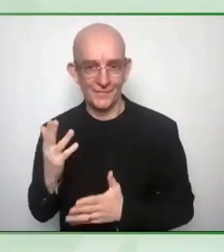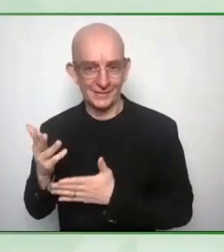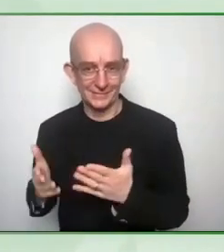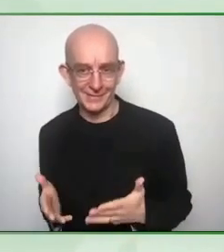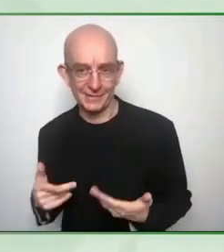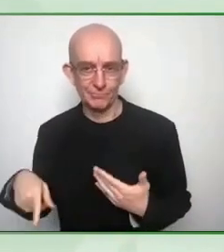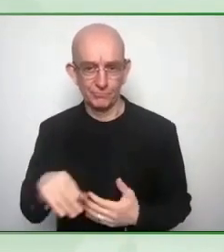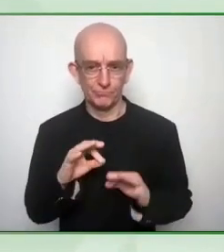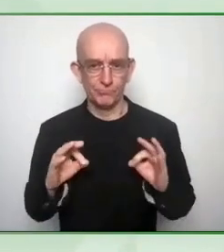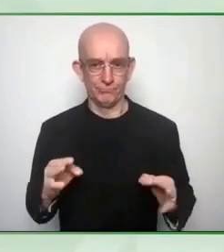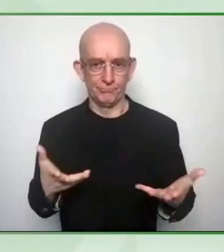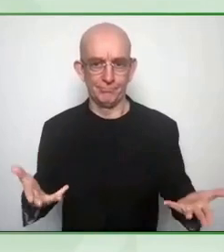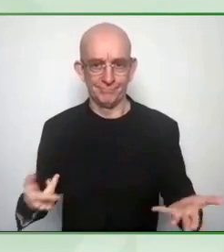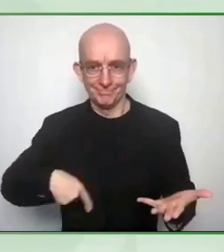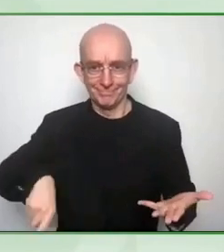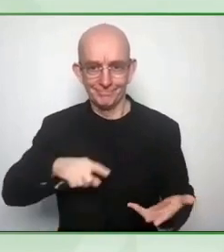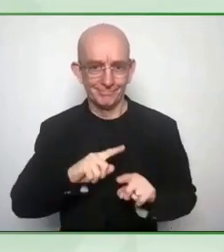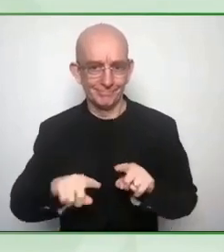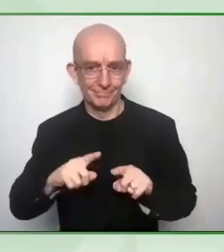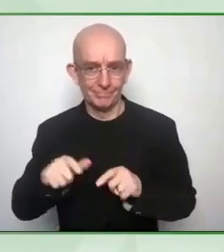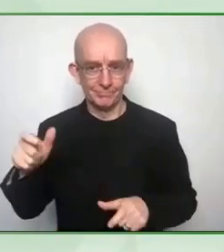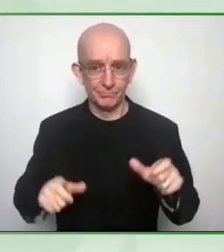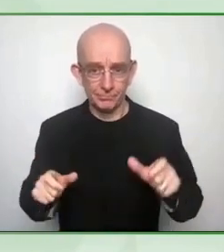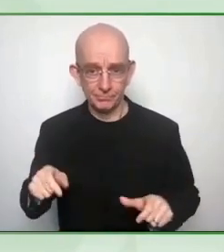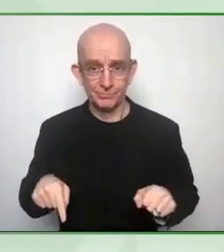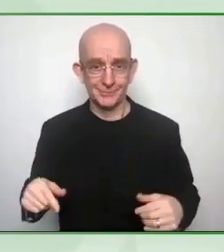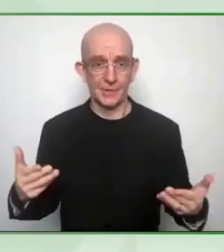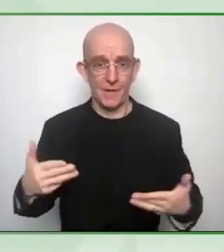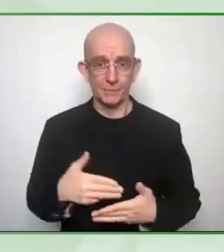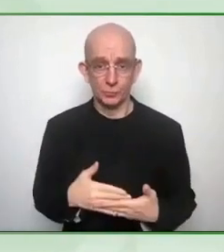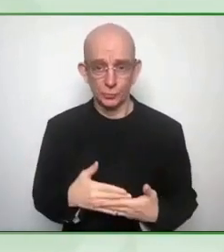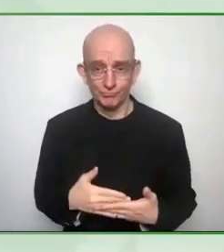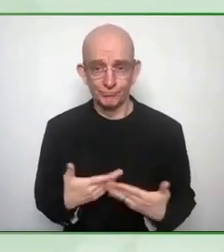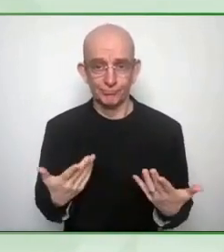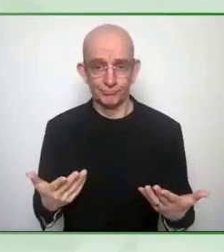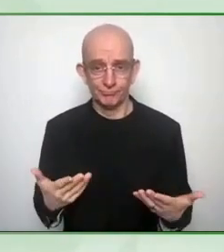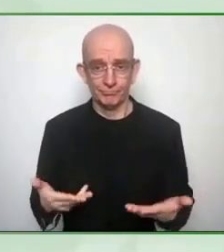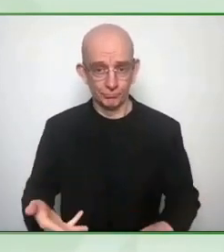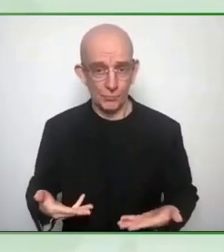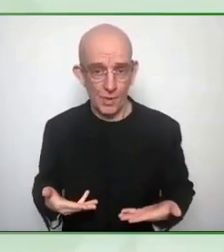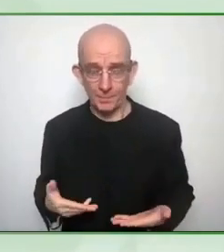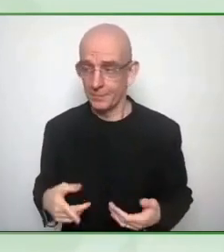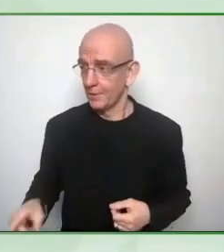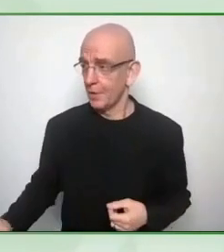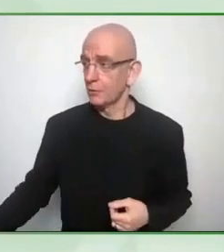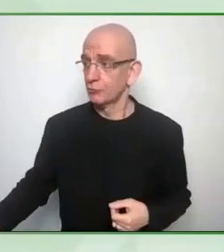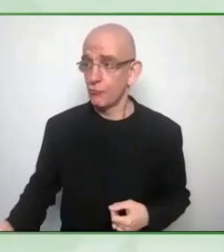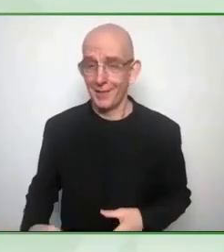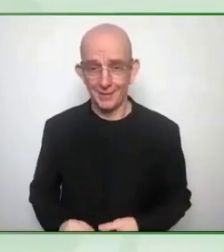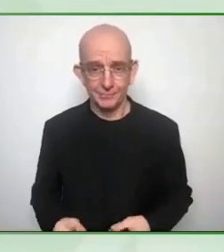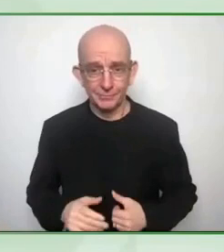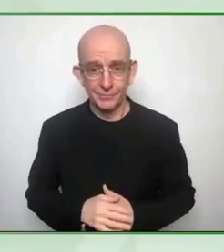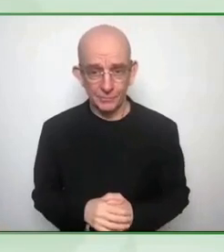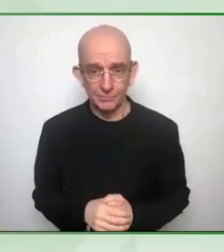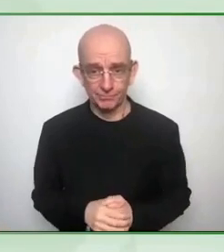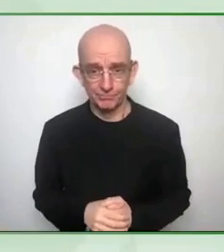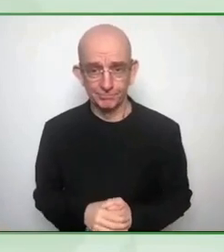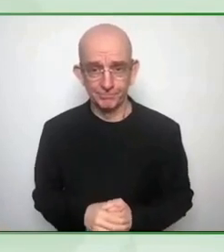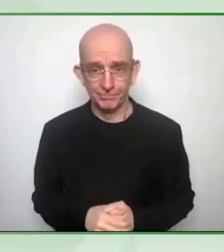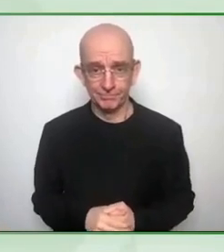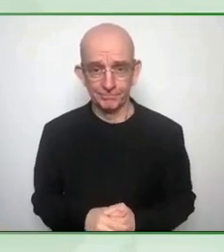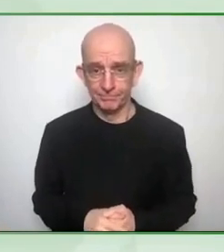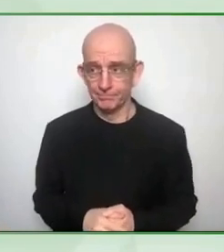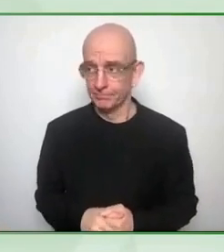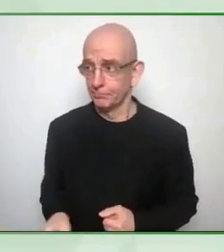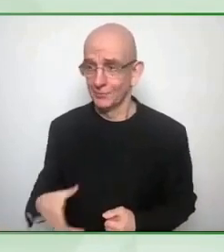mrs minoy i'm going to start to introduce uh mr kumar and uh then uh you will come in uh